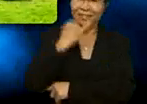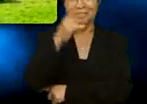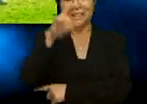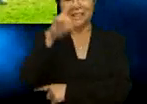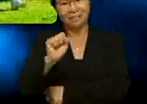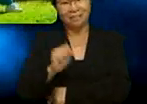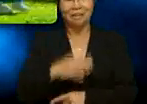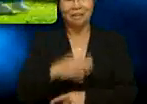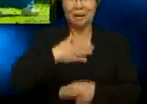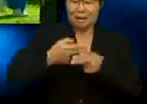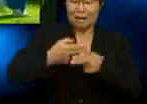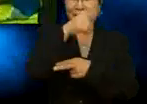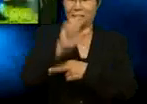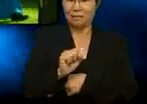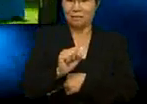That's me, on the far left.